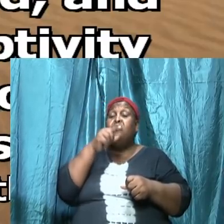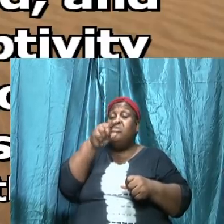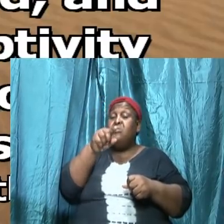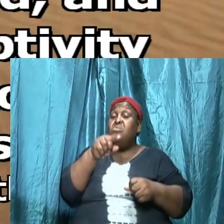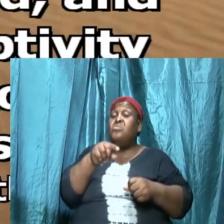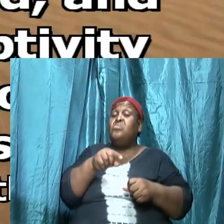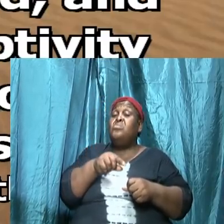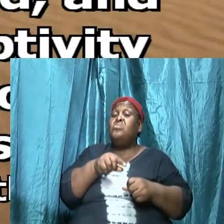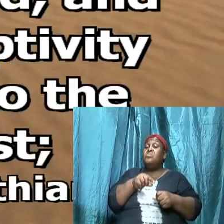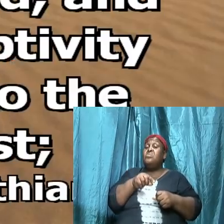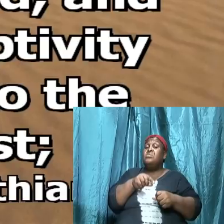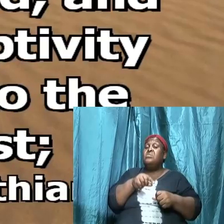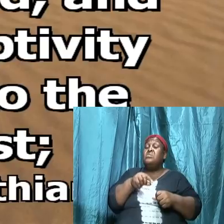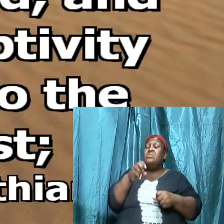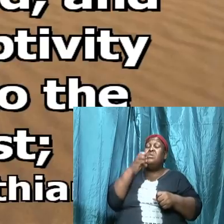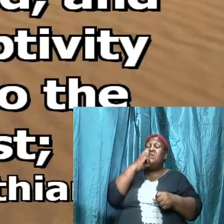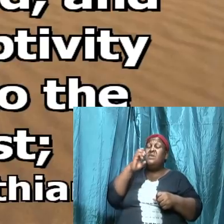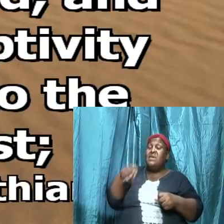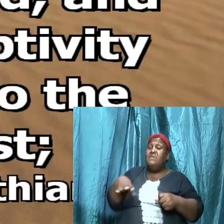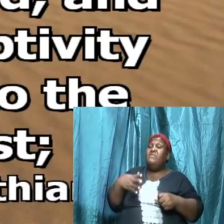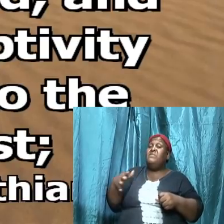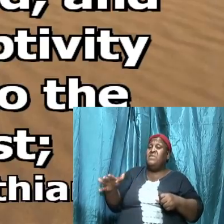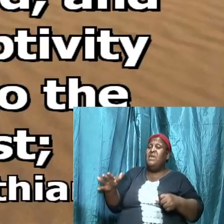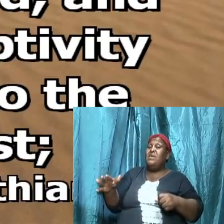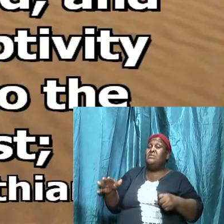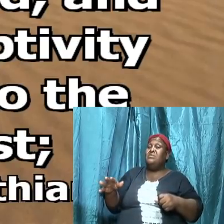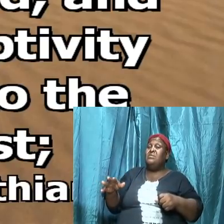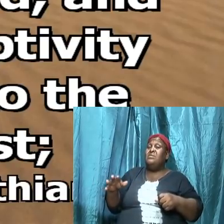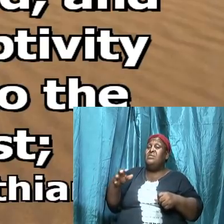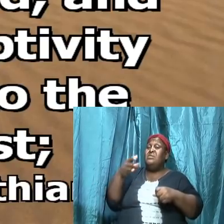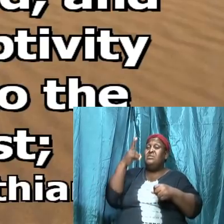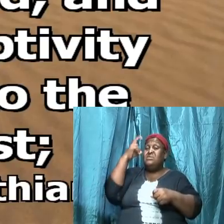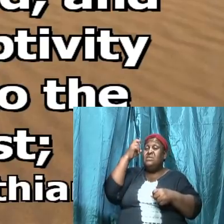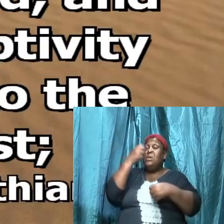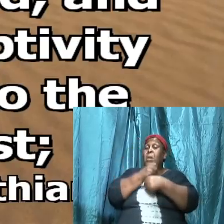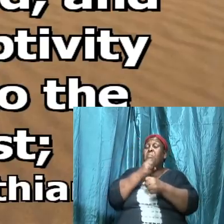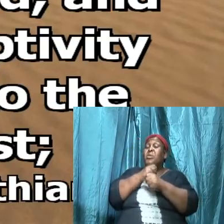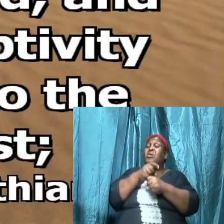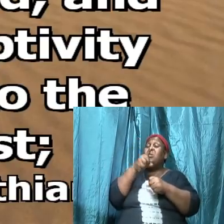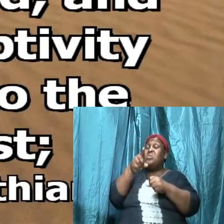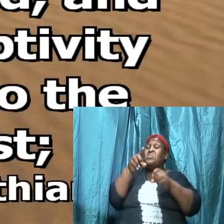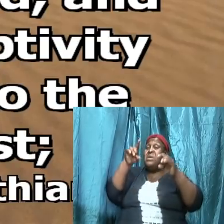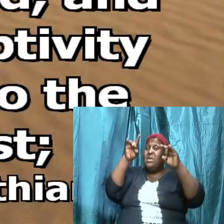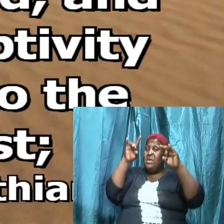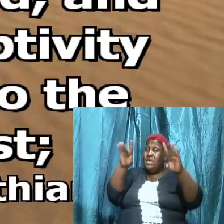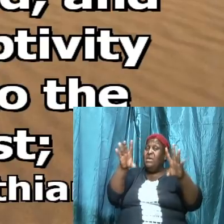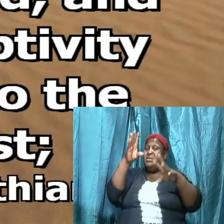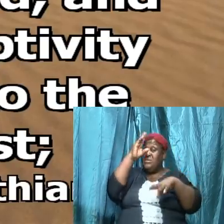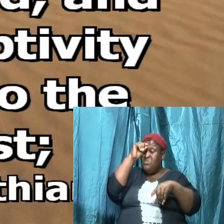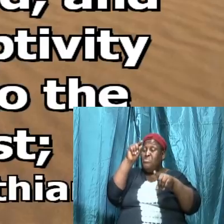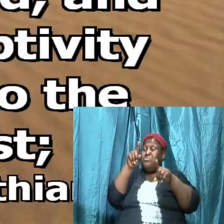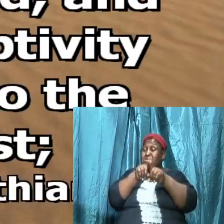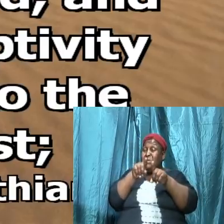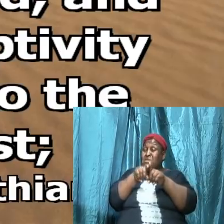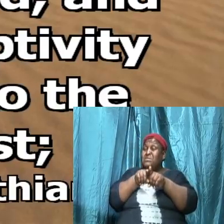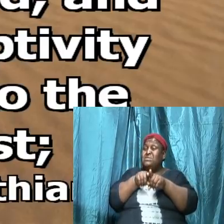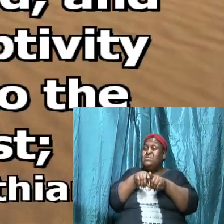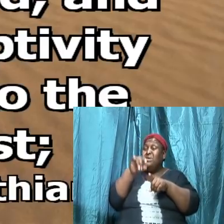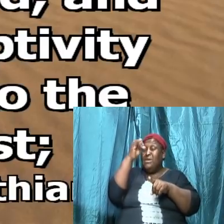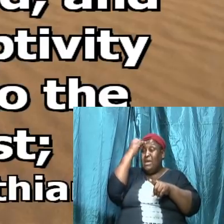evil things he's going to cause you to hate your brothers and he's going to cause you to imagine all kind of